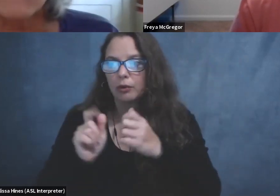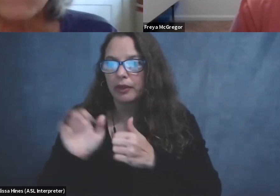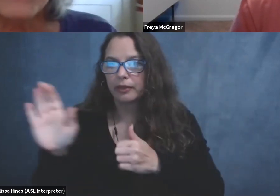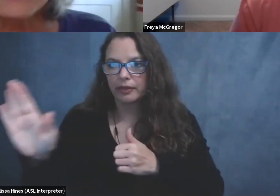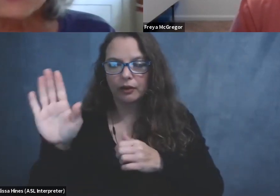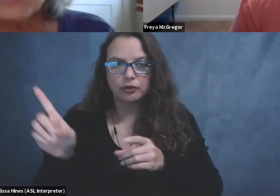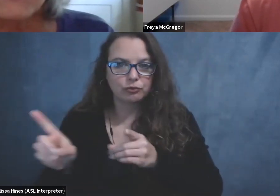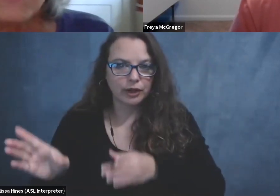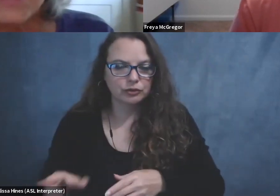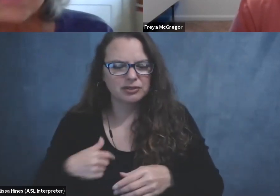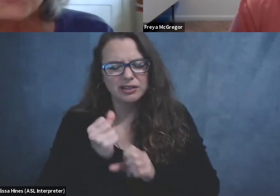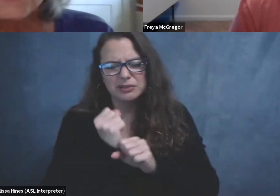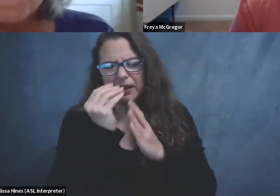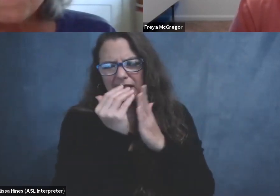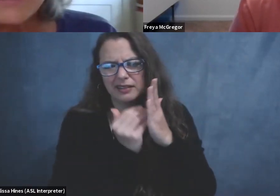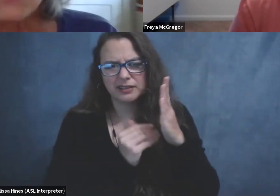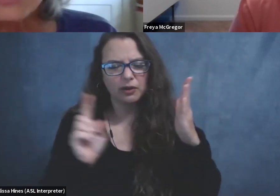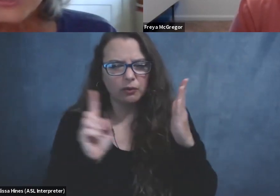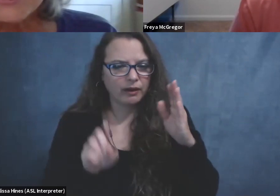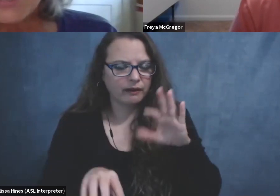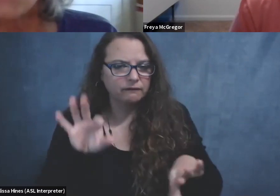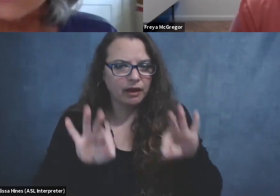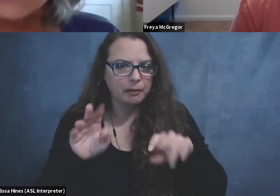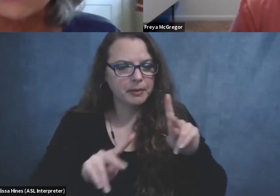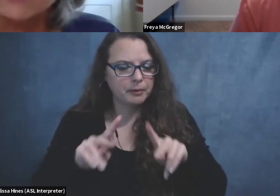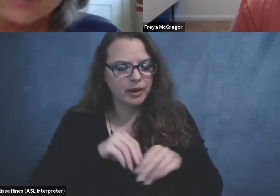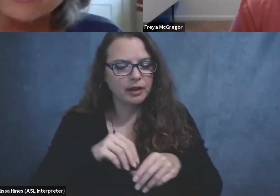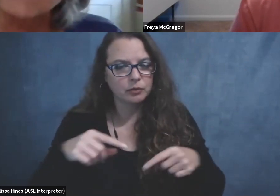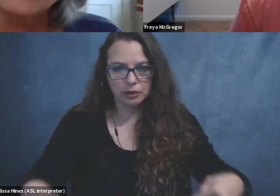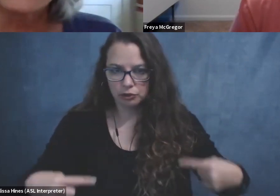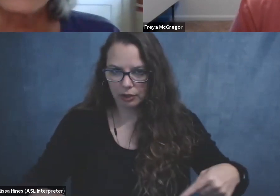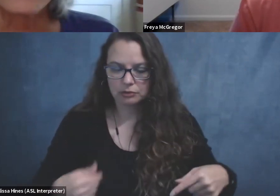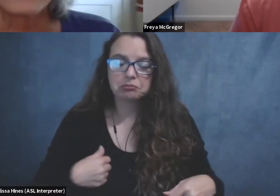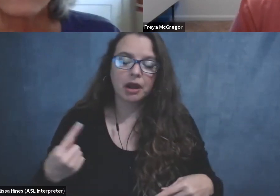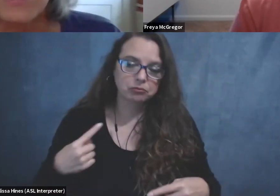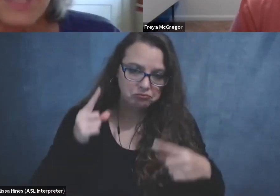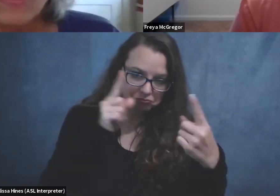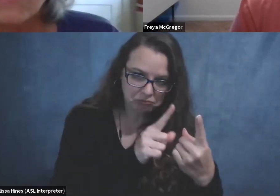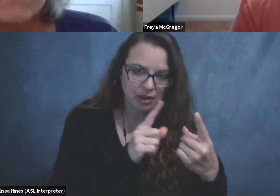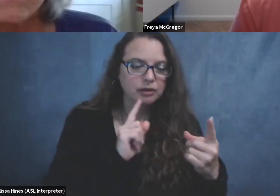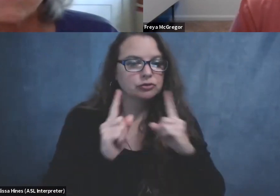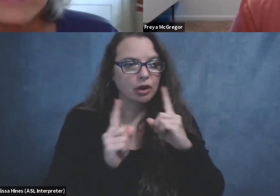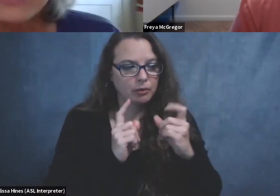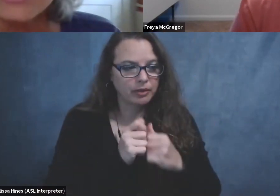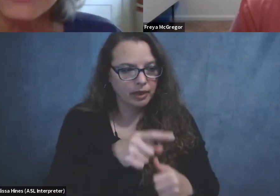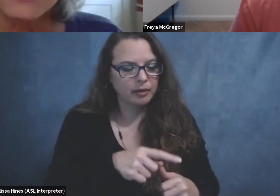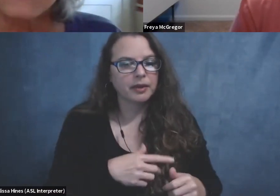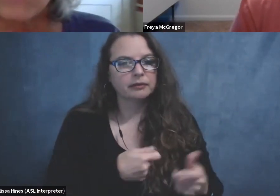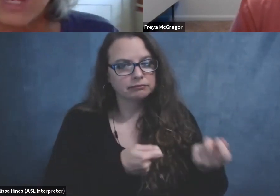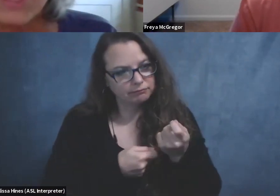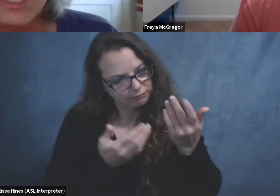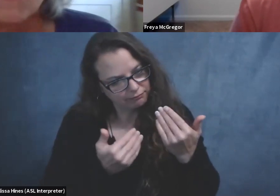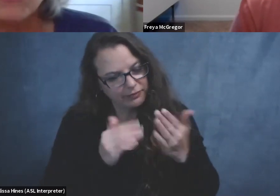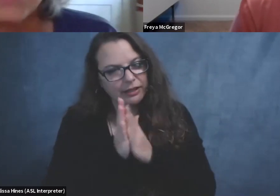long list of all the places where I could find people in wheelchairs. And I went and I talked to them and I got them interested.